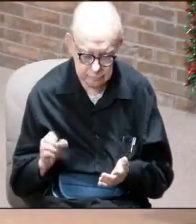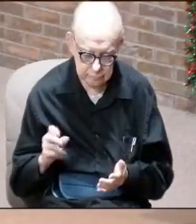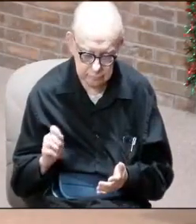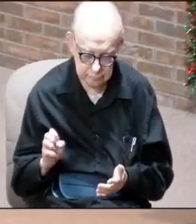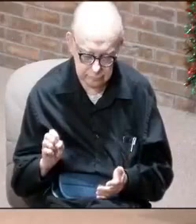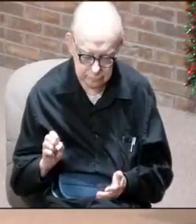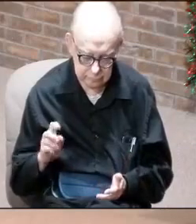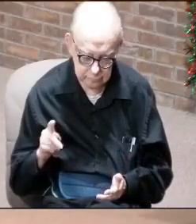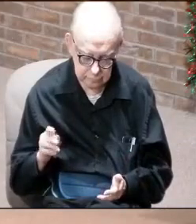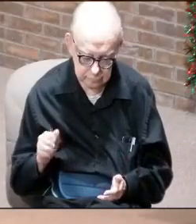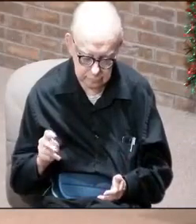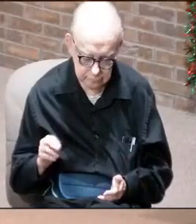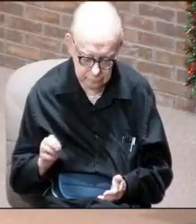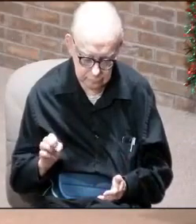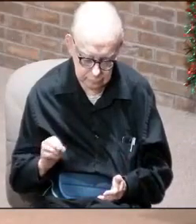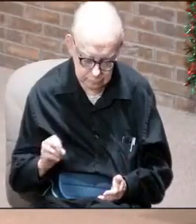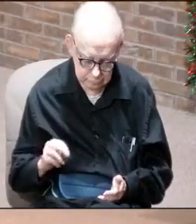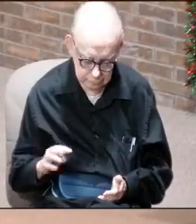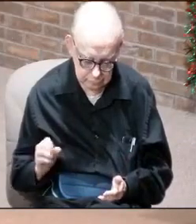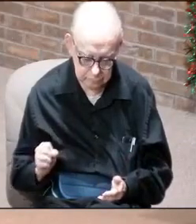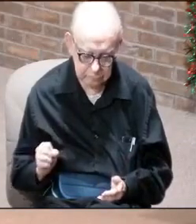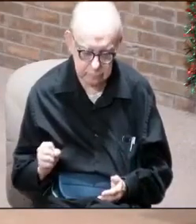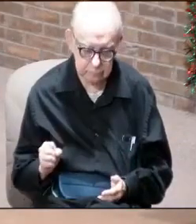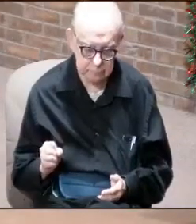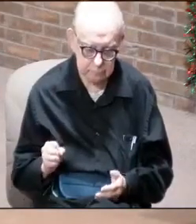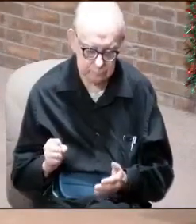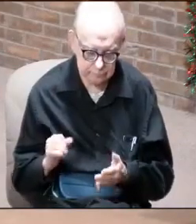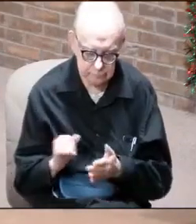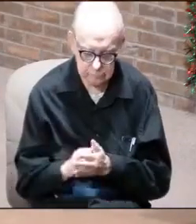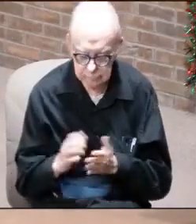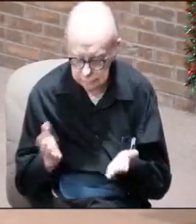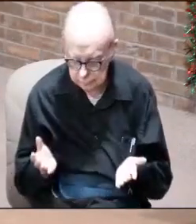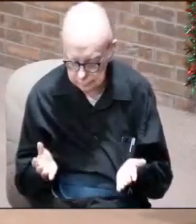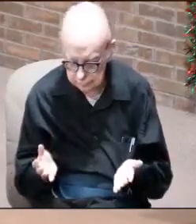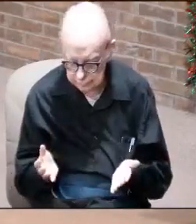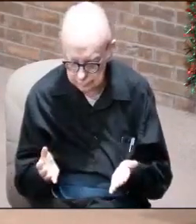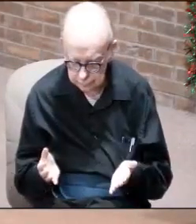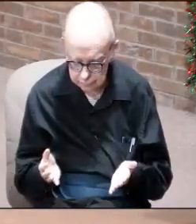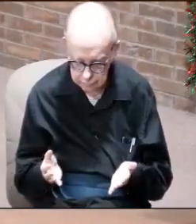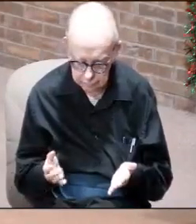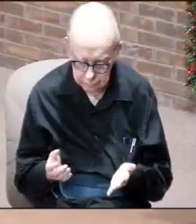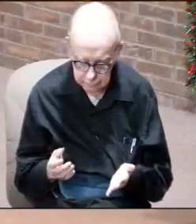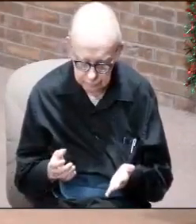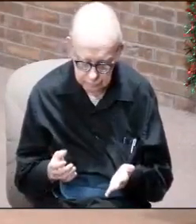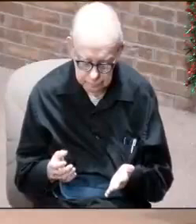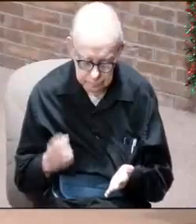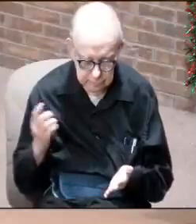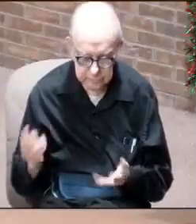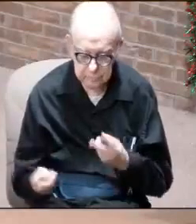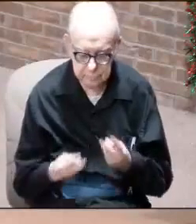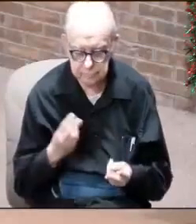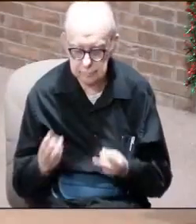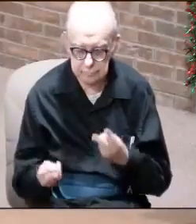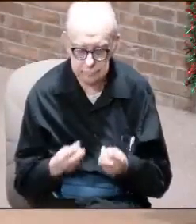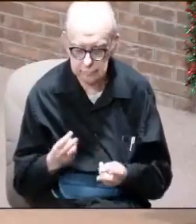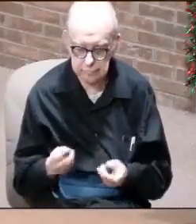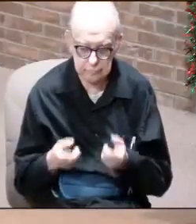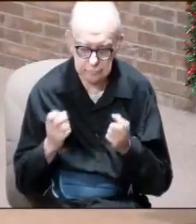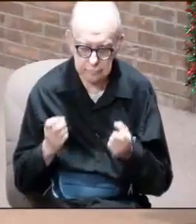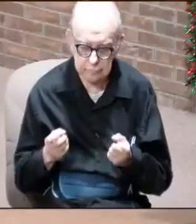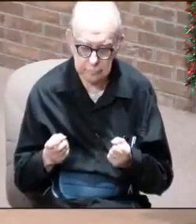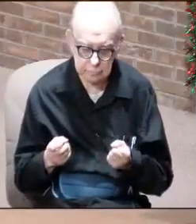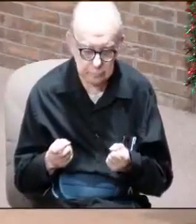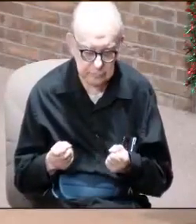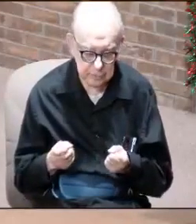S-T-E-P-H-A-N-O-S. And that stephanos is a wreath of victory which quickly